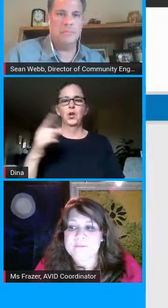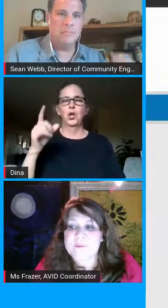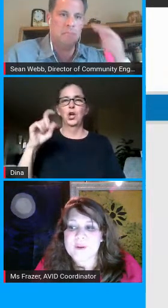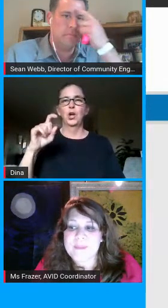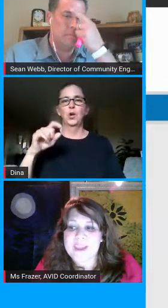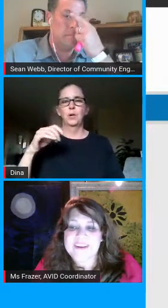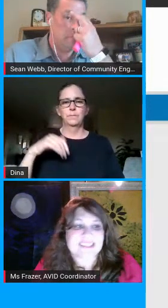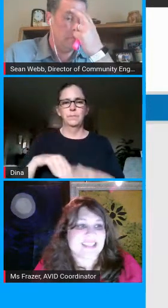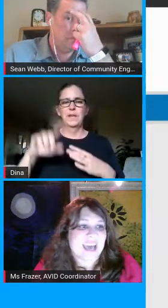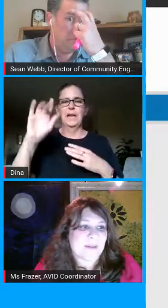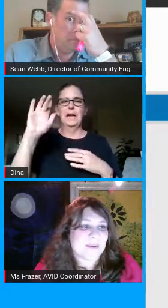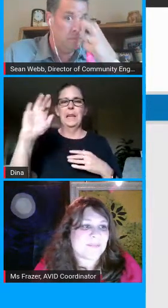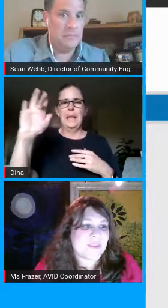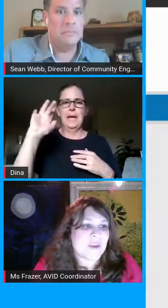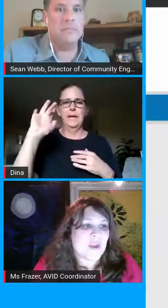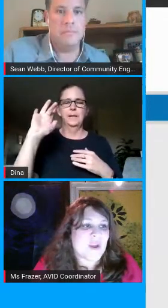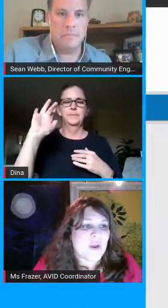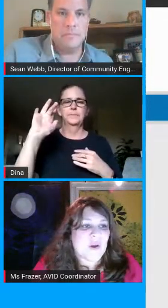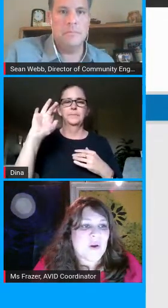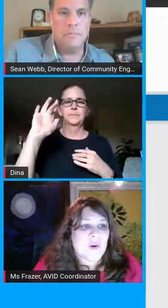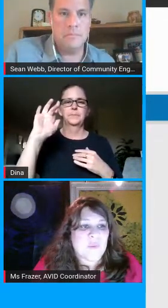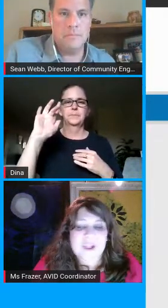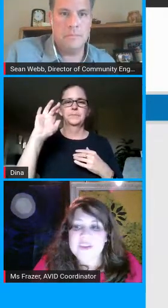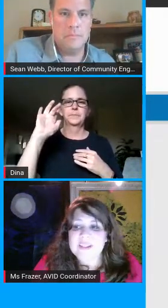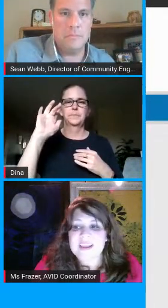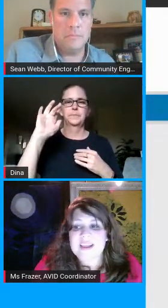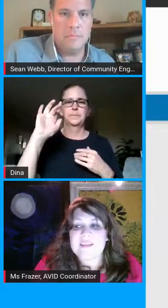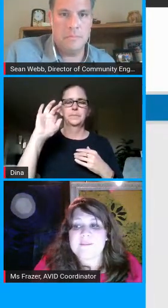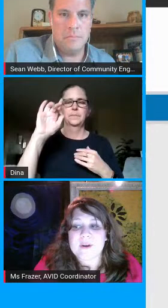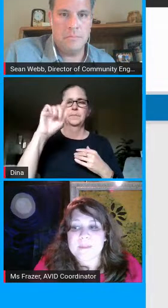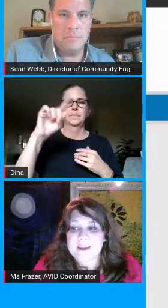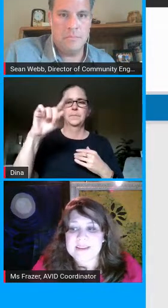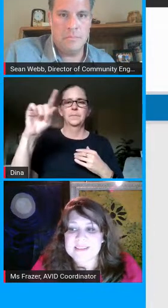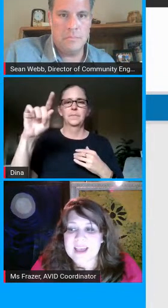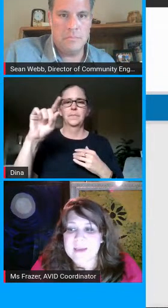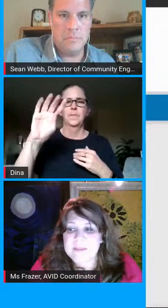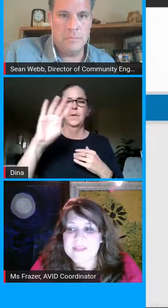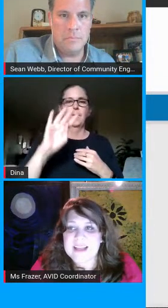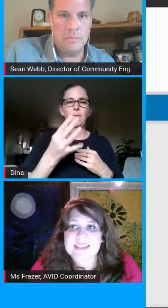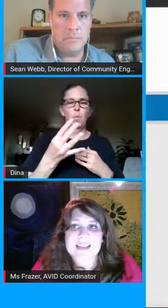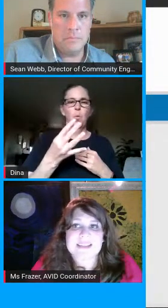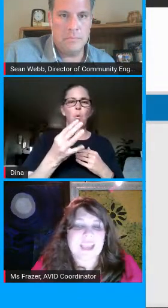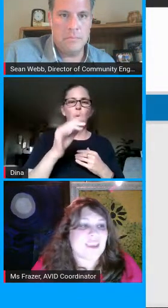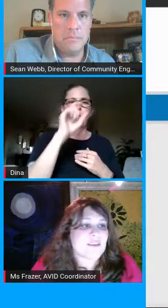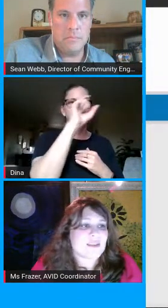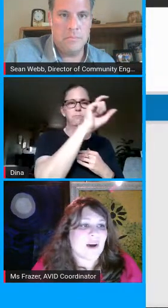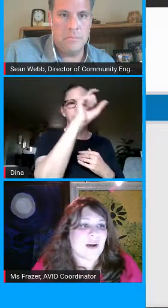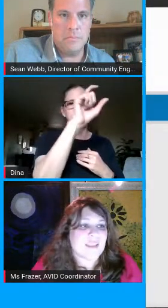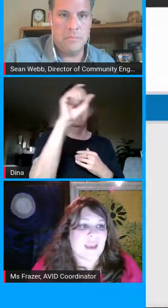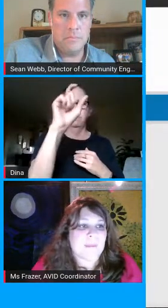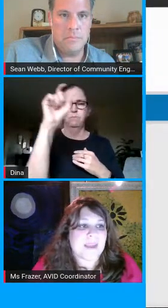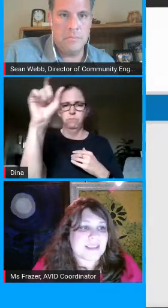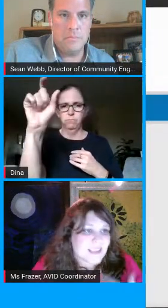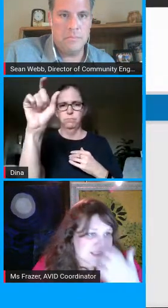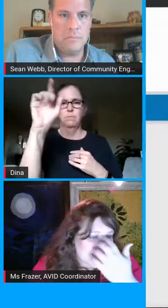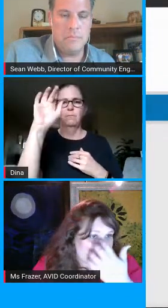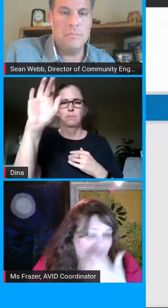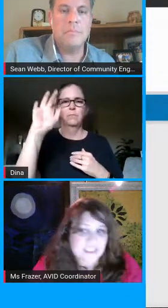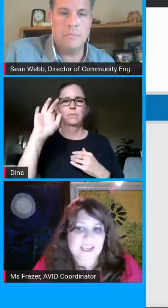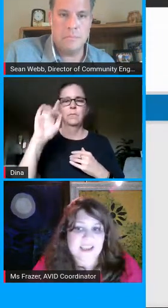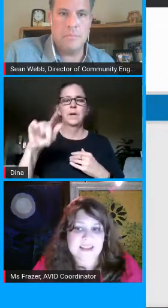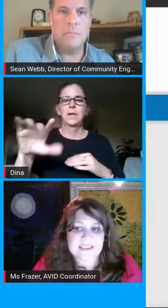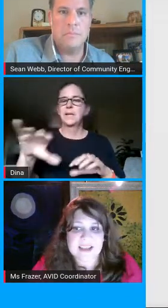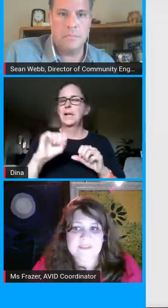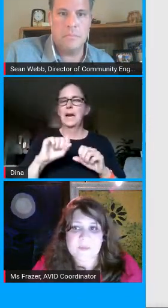on the for parents tab when you click on the for parents tab that's going to take you to all the amazing